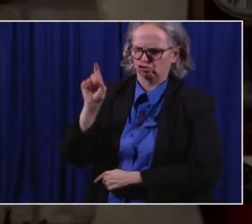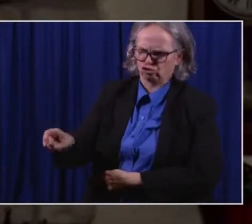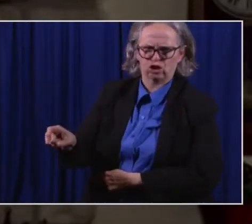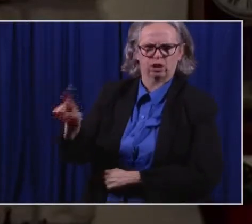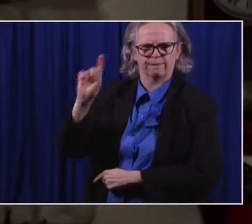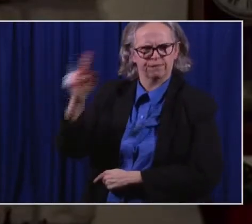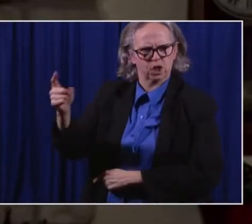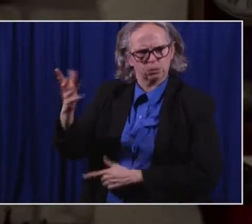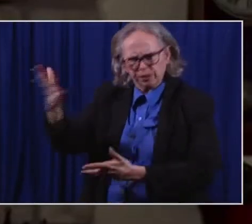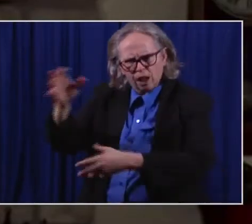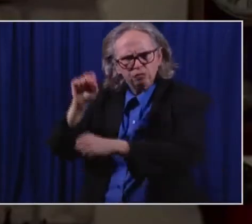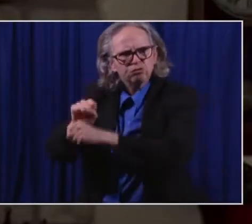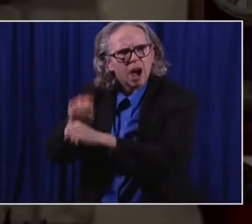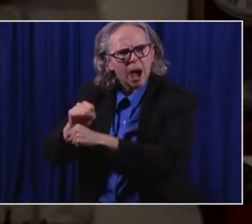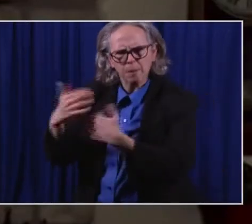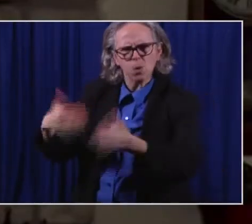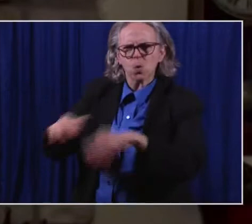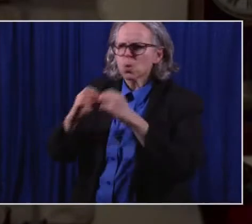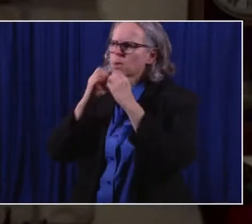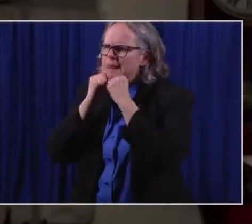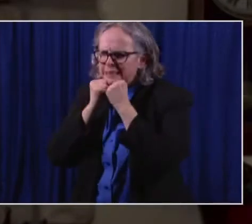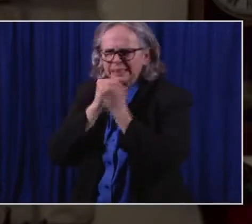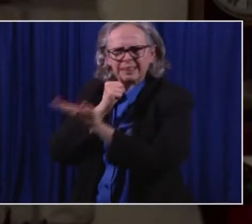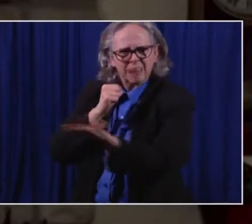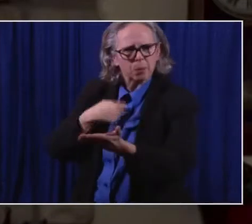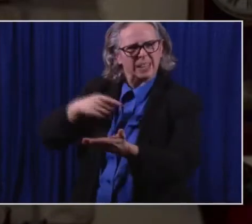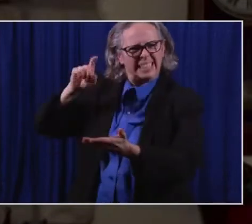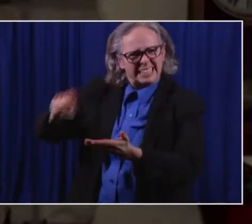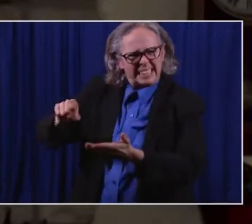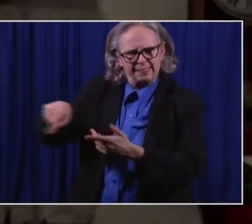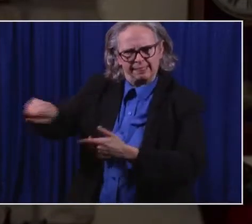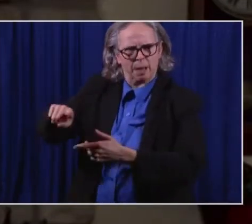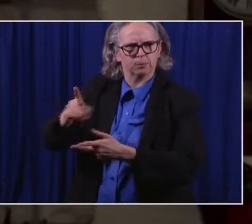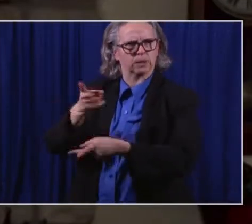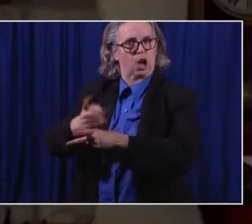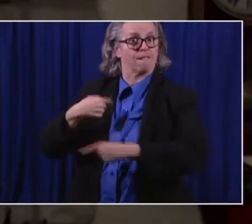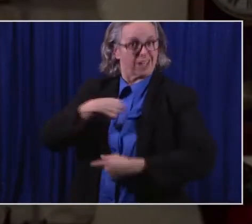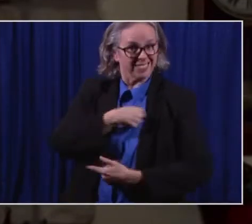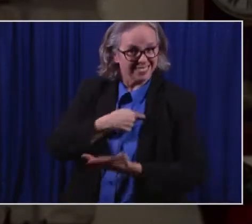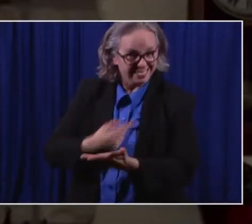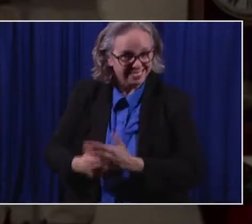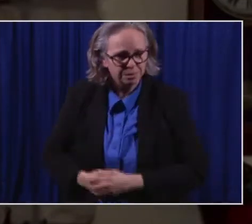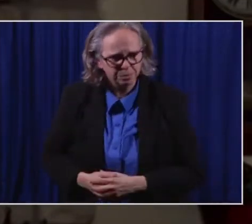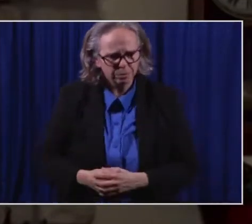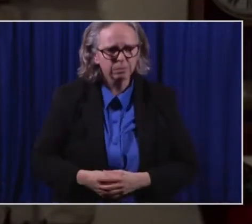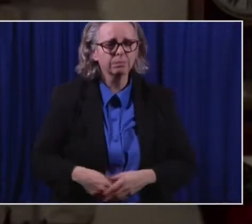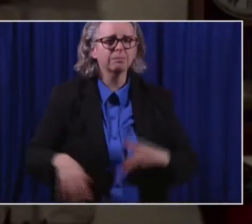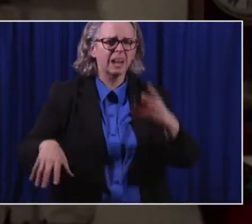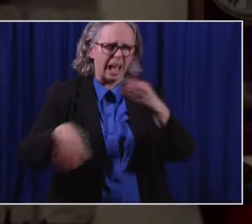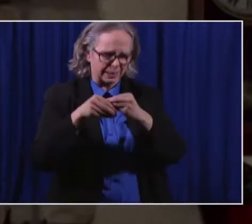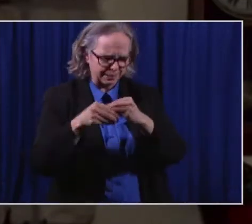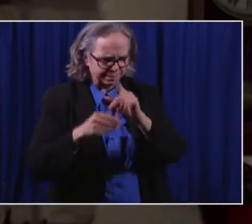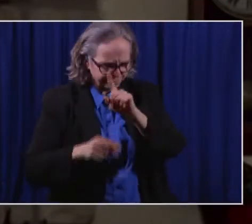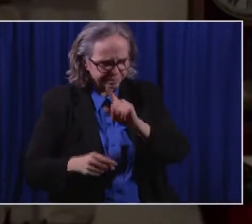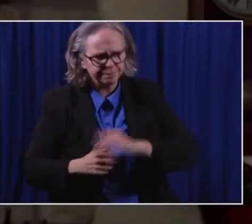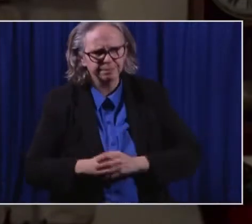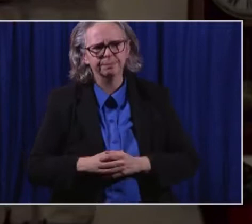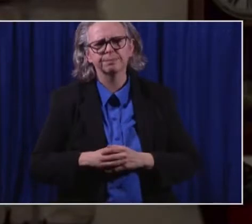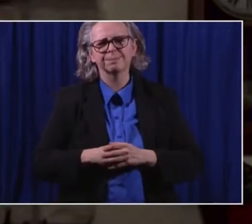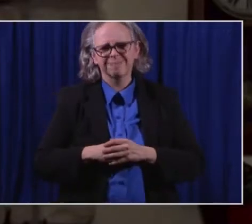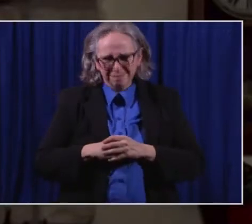they're in this first group. In addition to that, we are seeing our heaviest losses